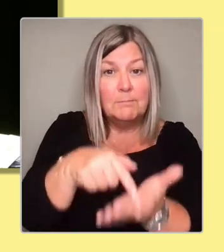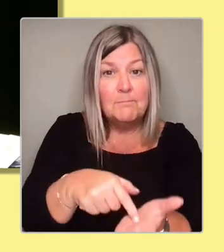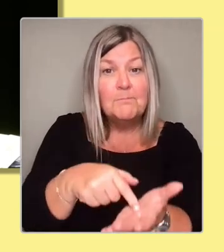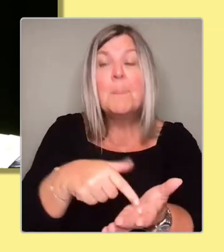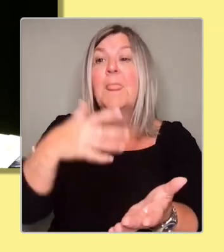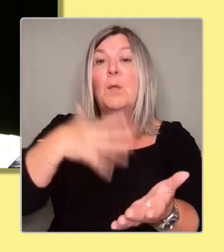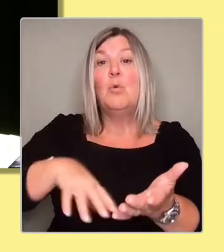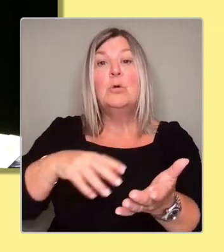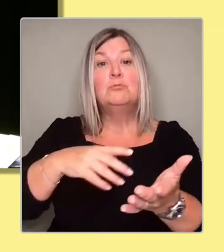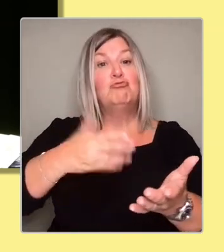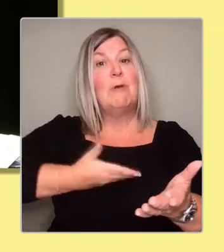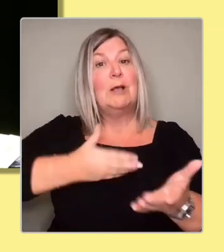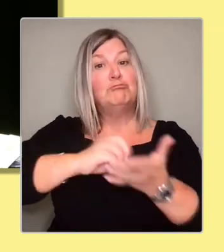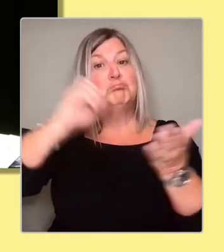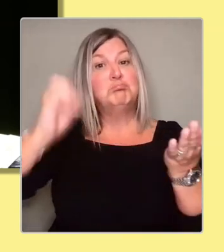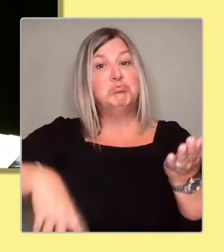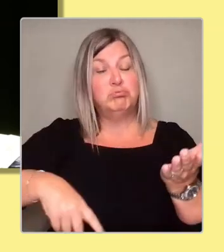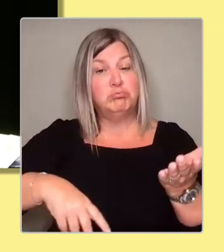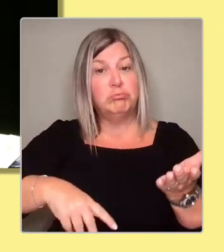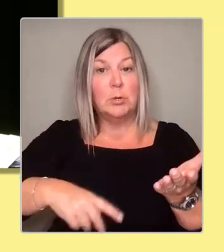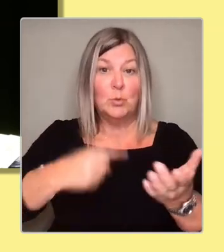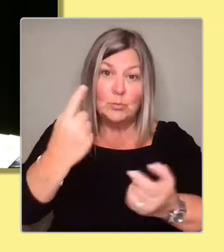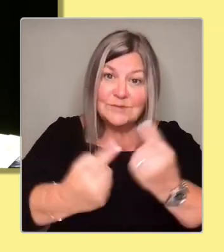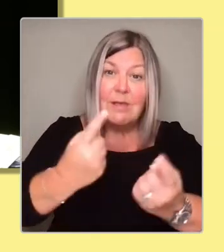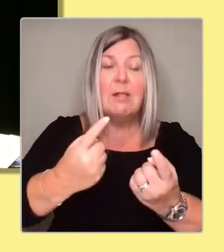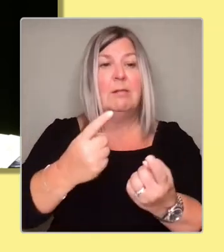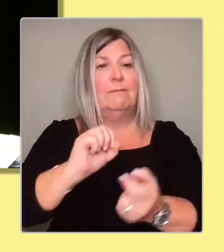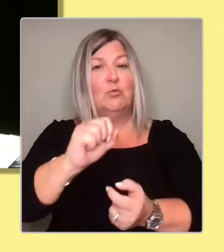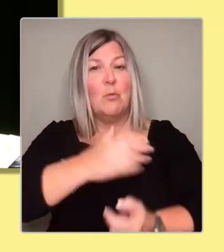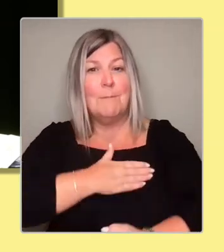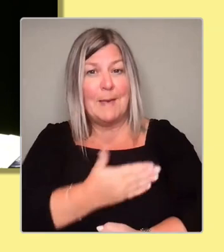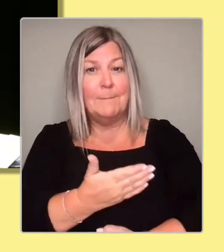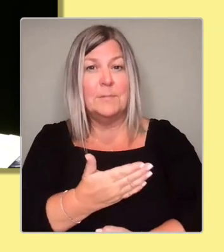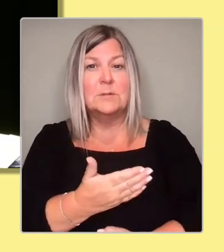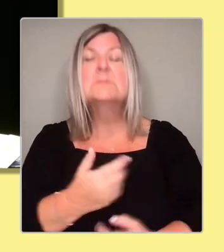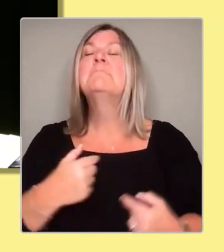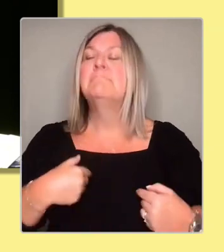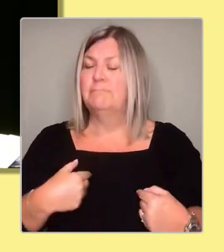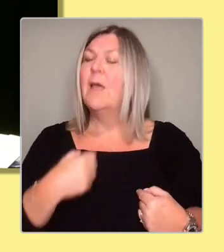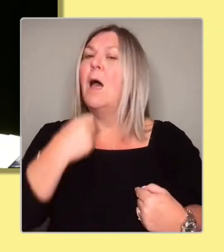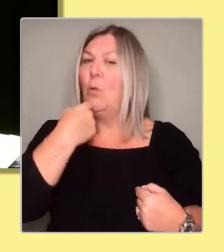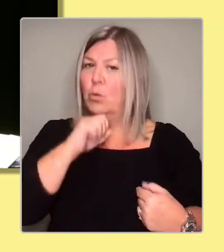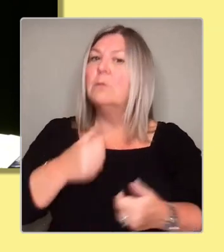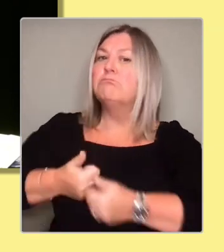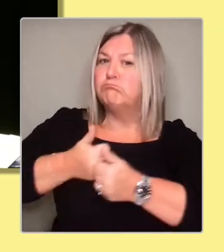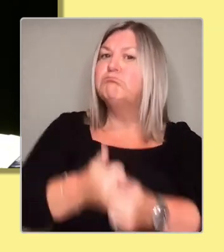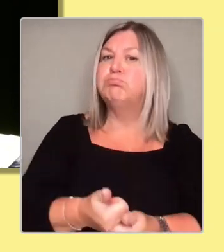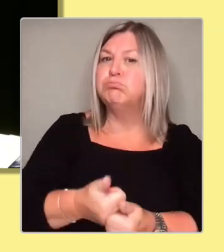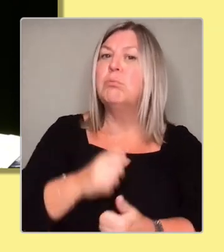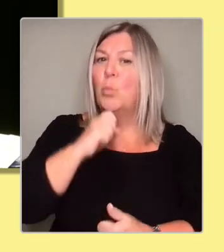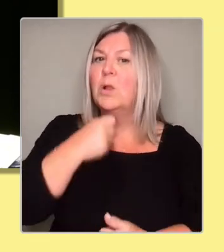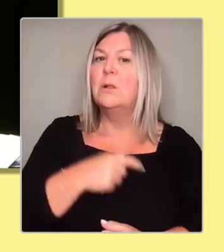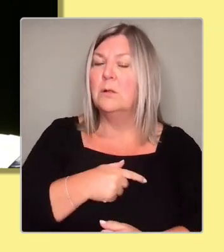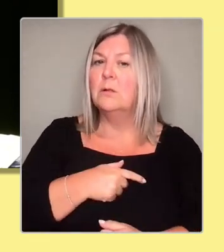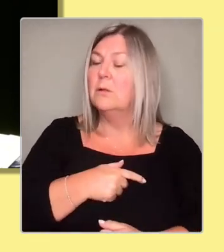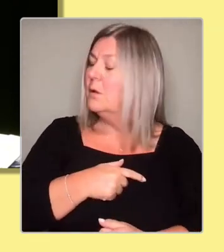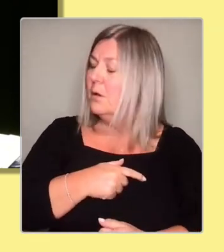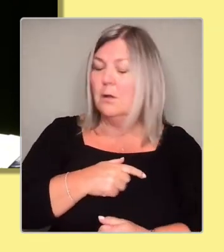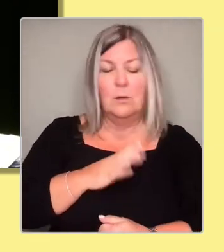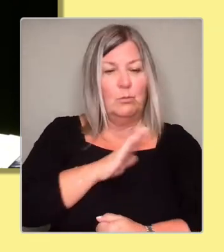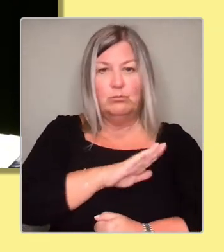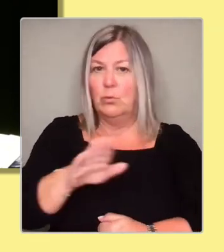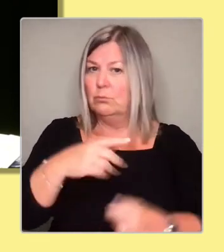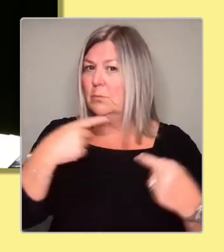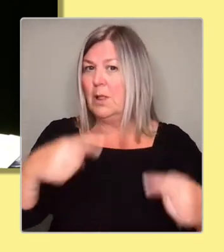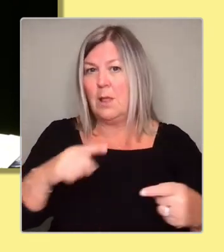represent, I will stand against them. I won't allow your rights to be eroded. And there's a number of